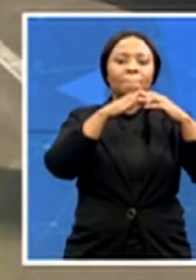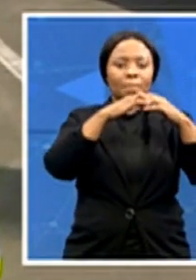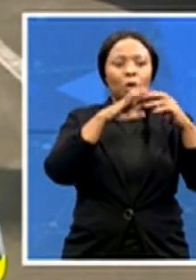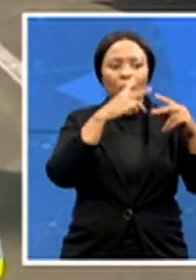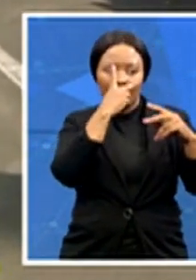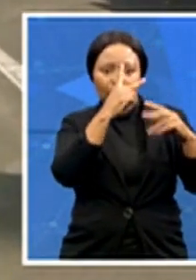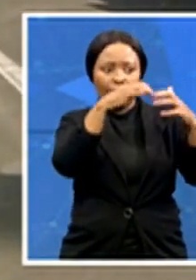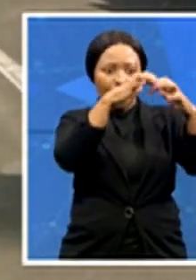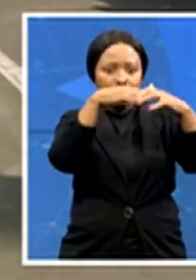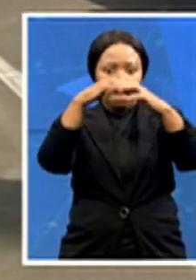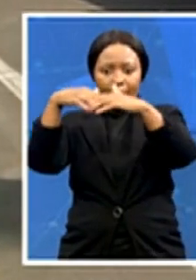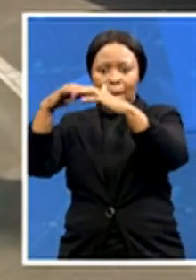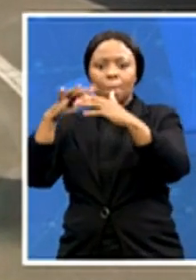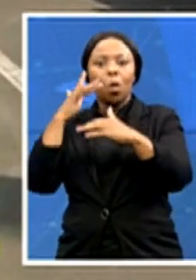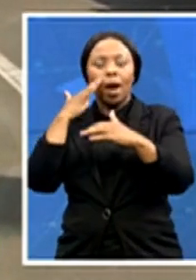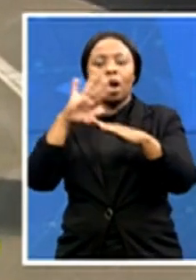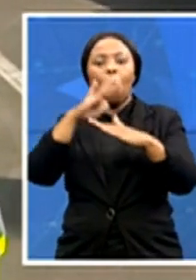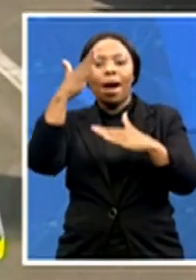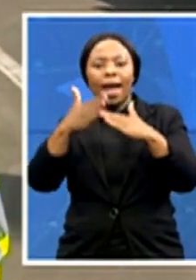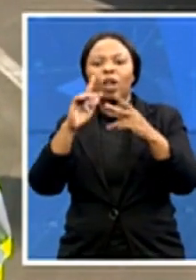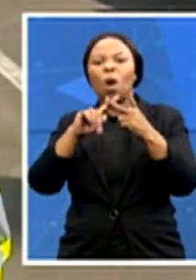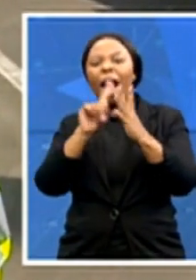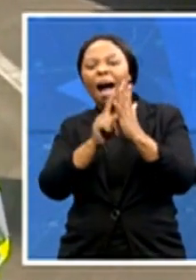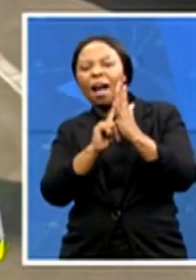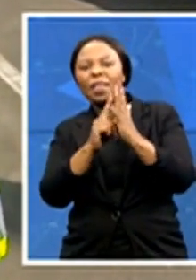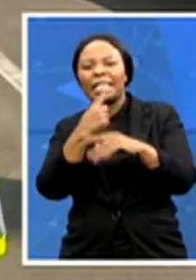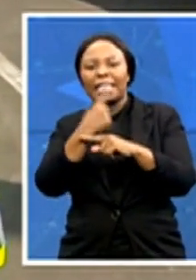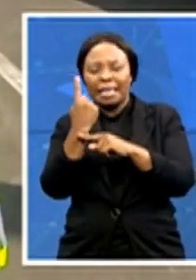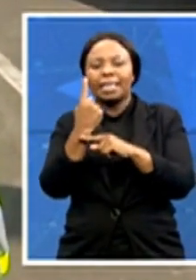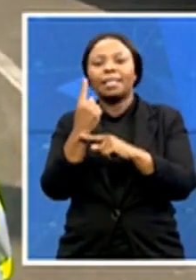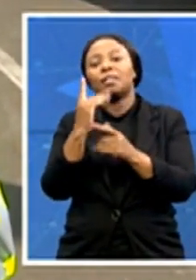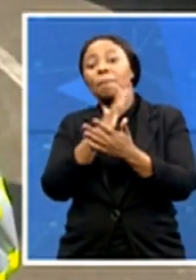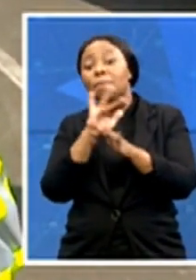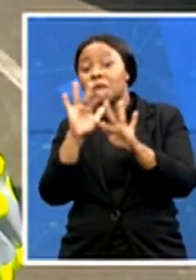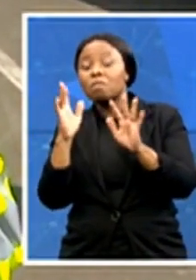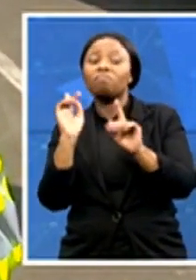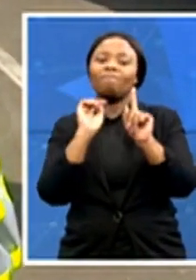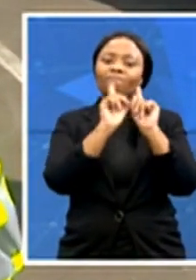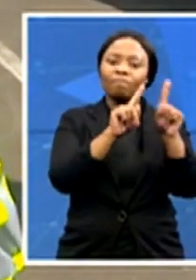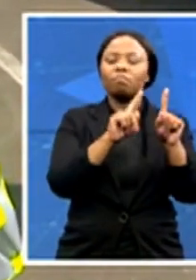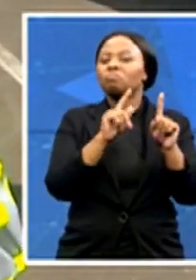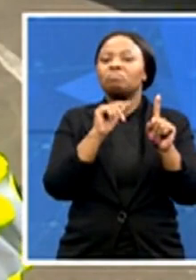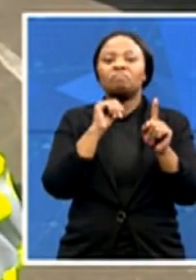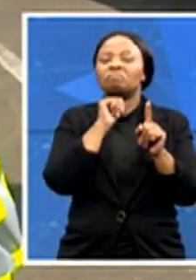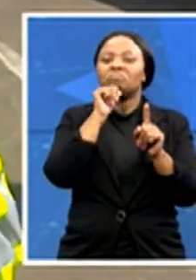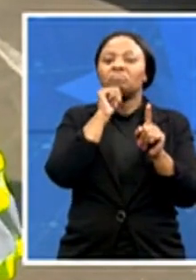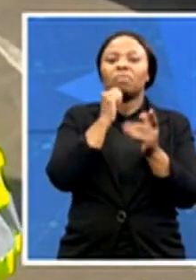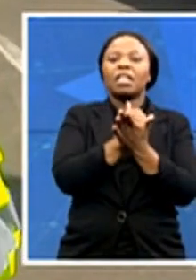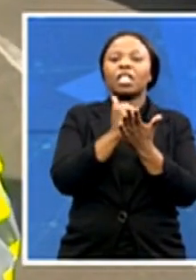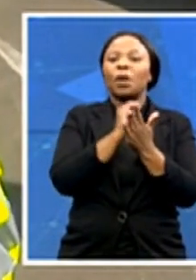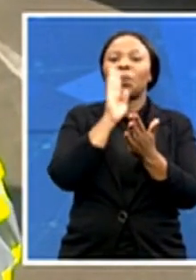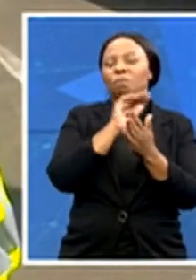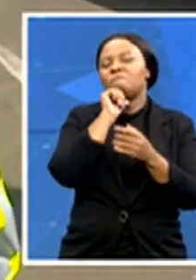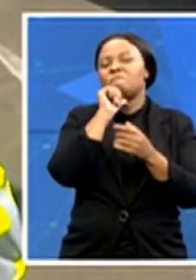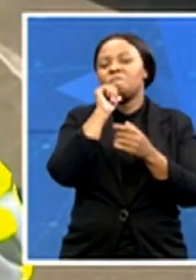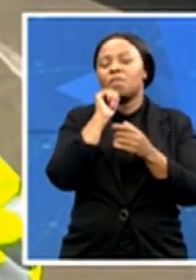certain days where people can come in without registering and they just need to bring in their ID in order to